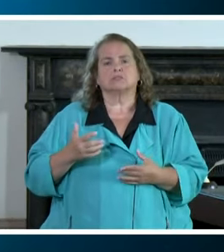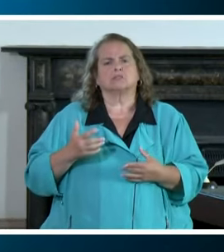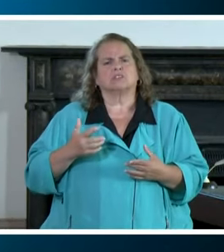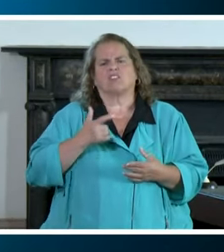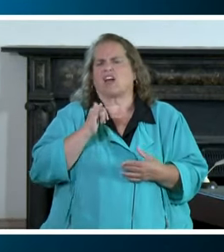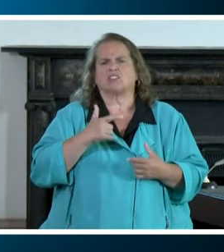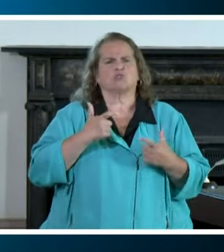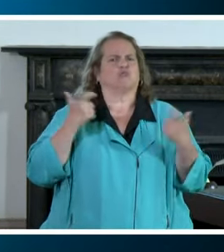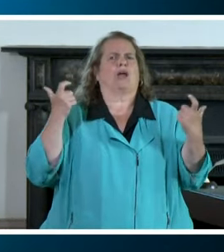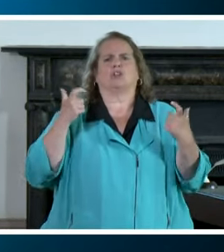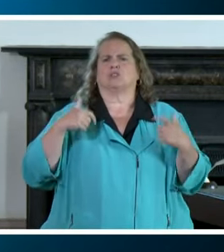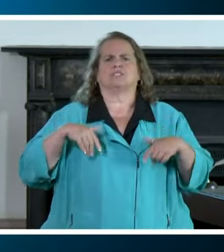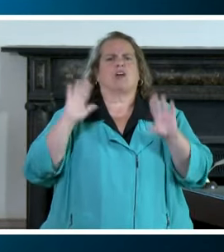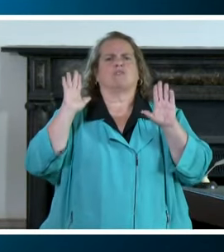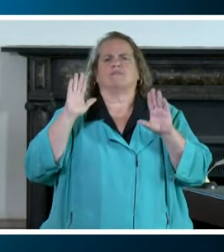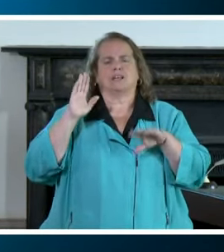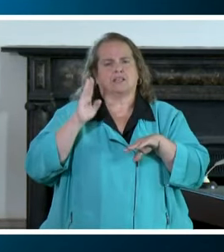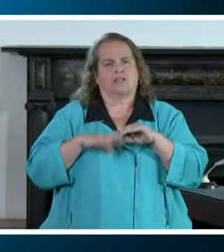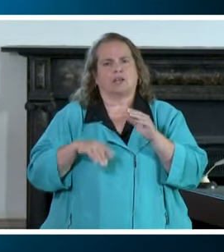um,